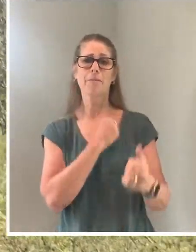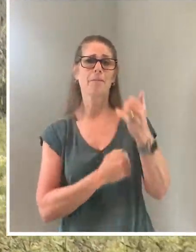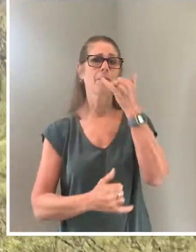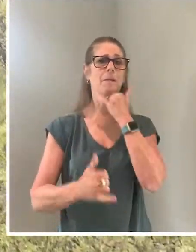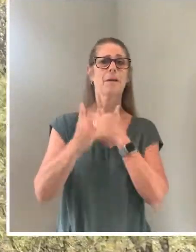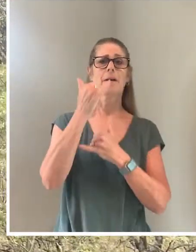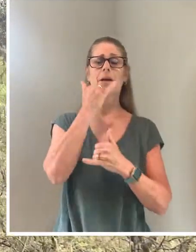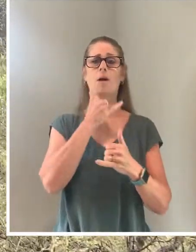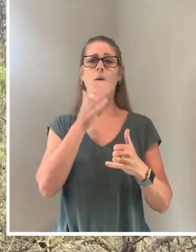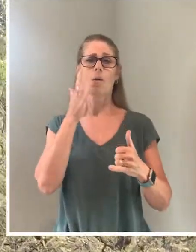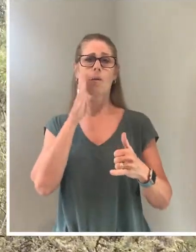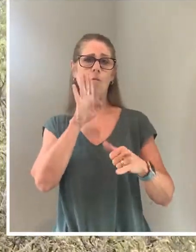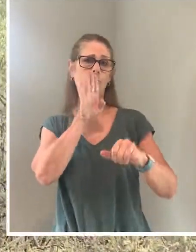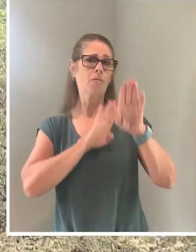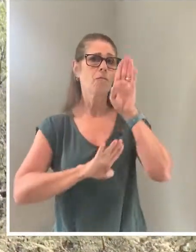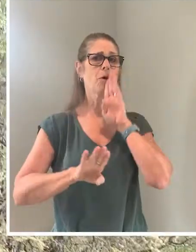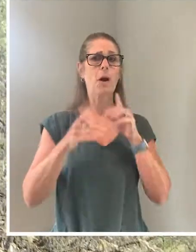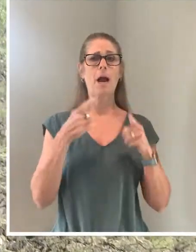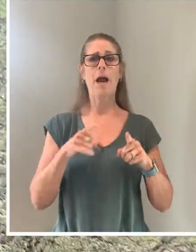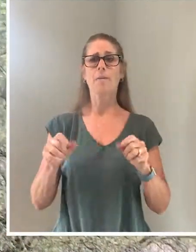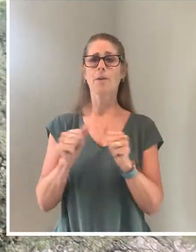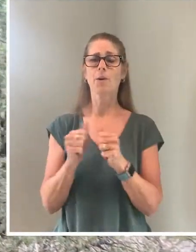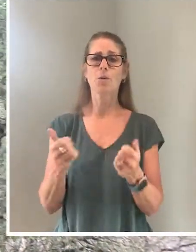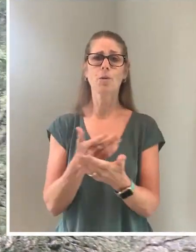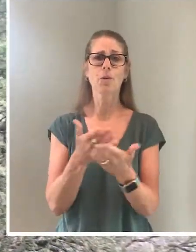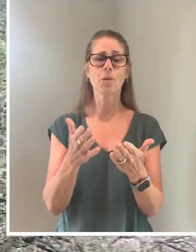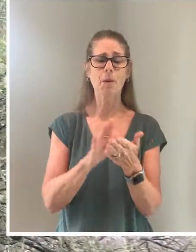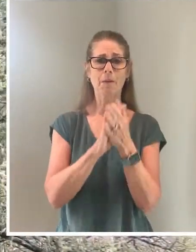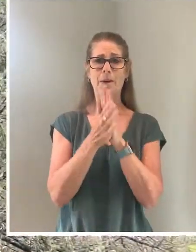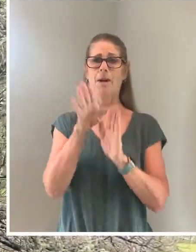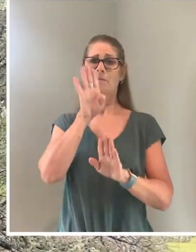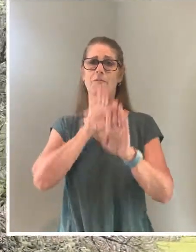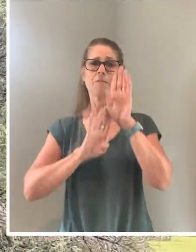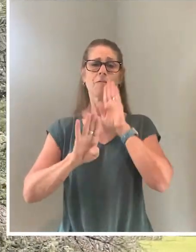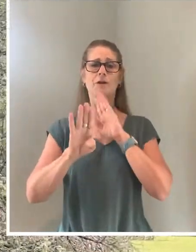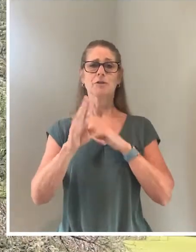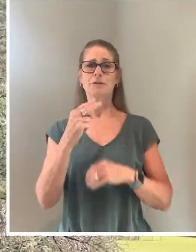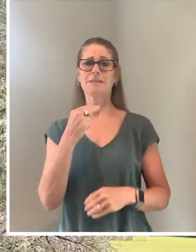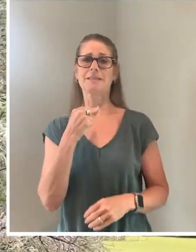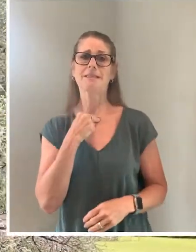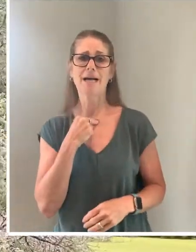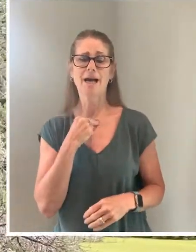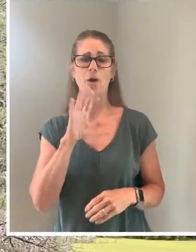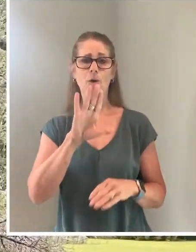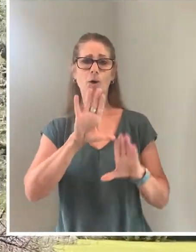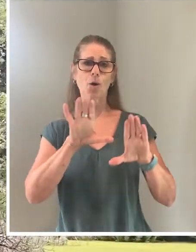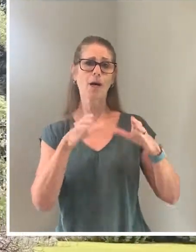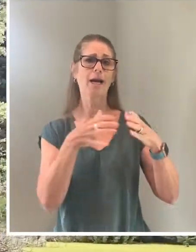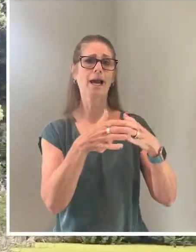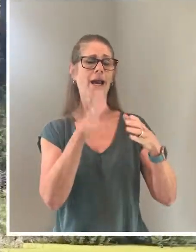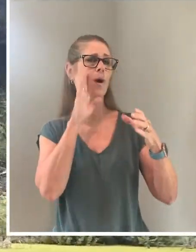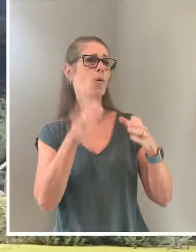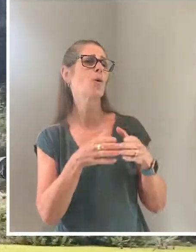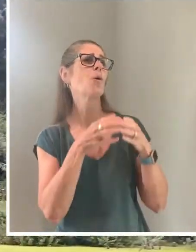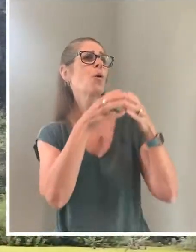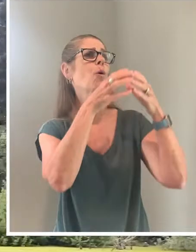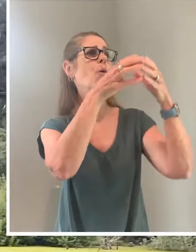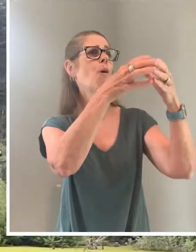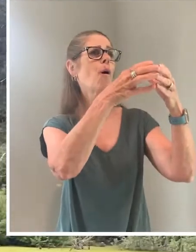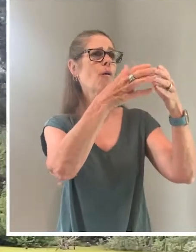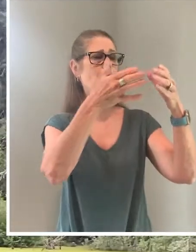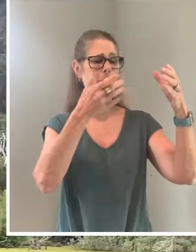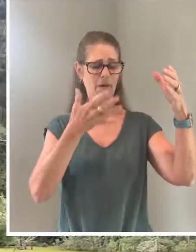hang-ups can happen to you. You'll get all hung up in a prickly perch, and your gang will fly on. You'll be left in a lurch.